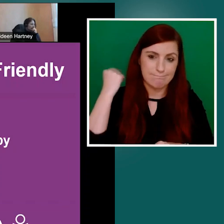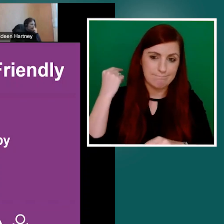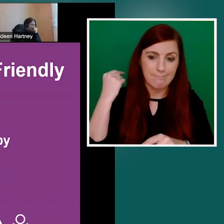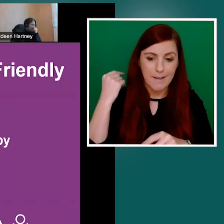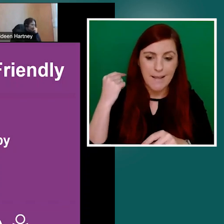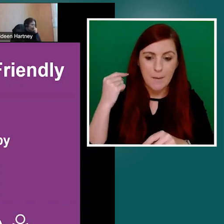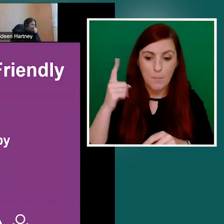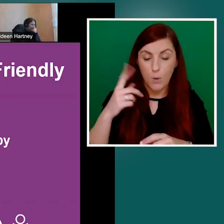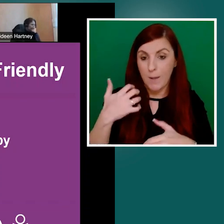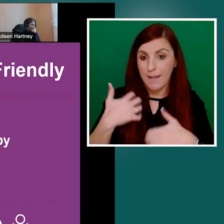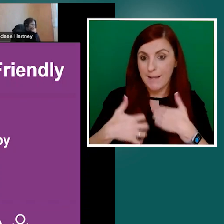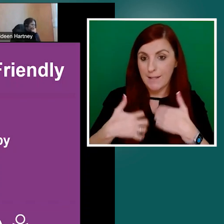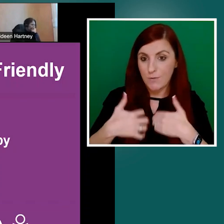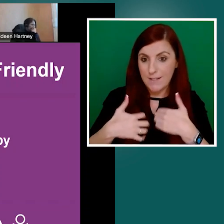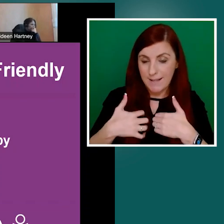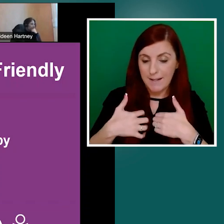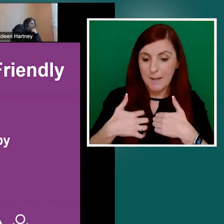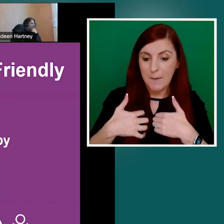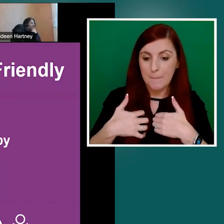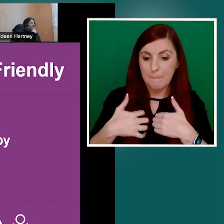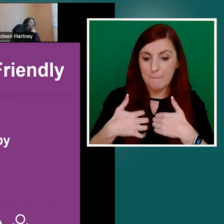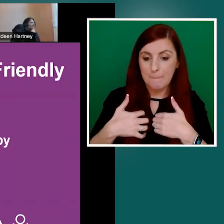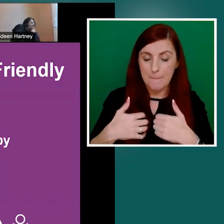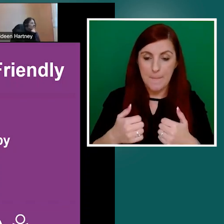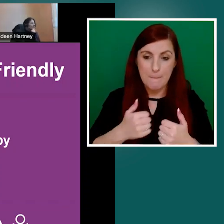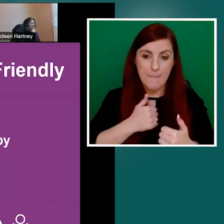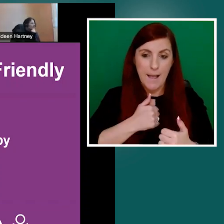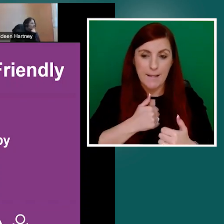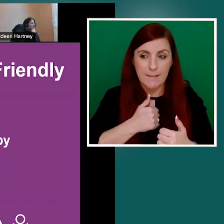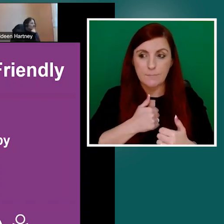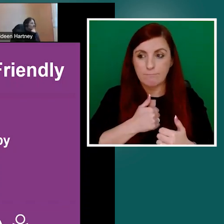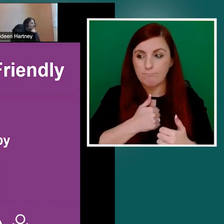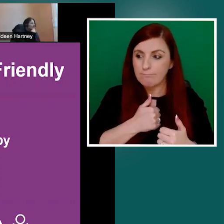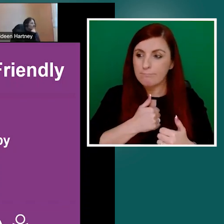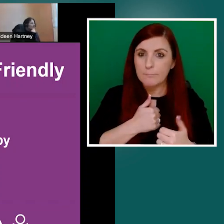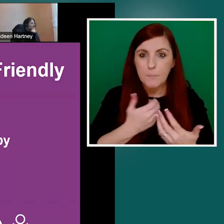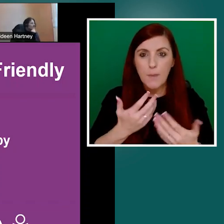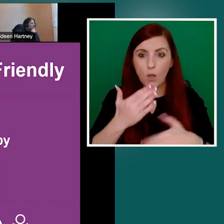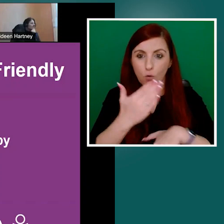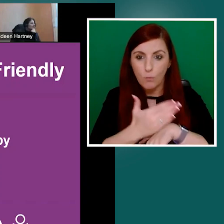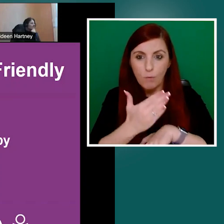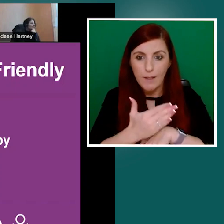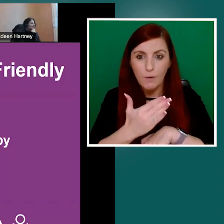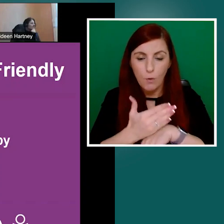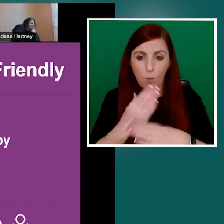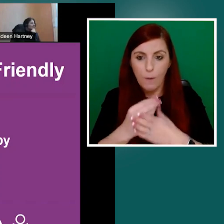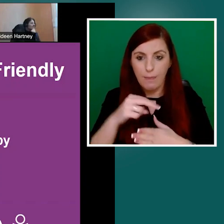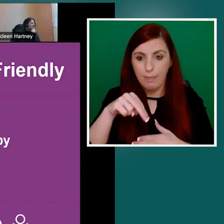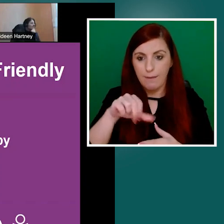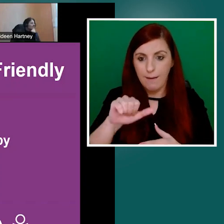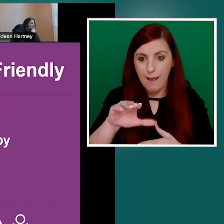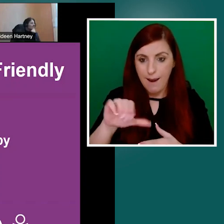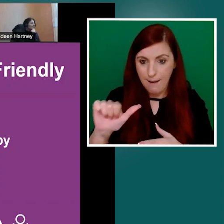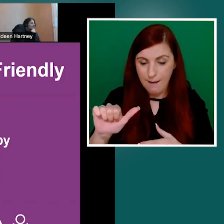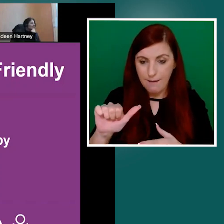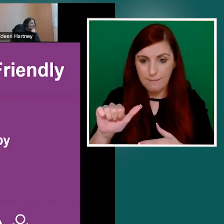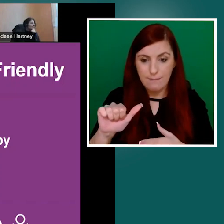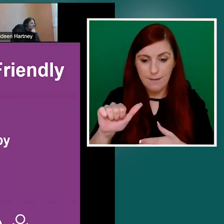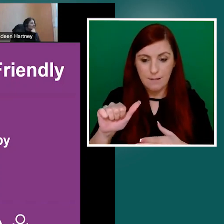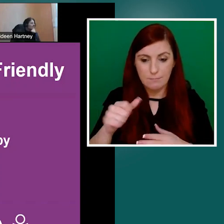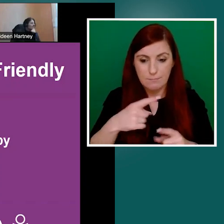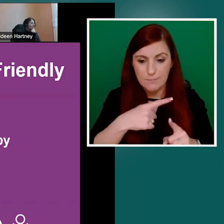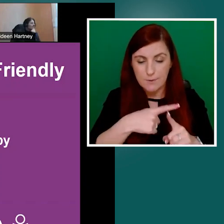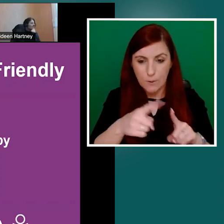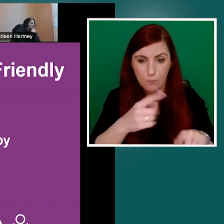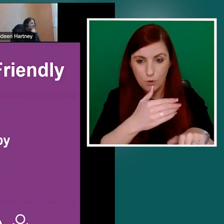said, my kind of career with NALA and various roles has kind of come into a really interesting intersection, because